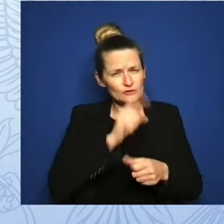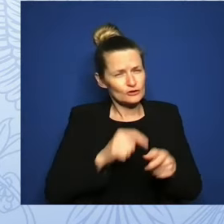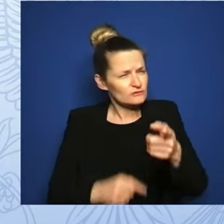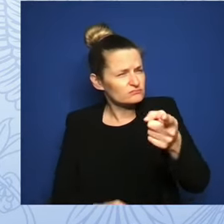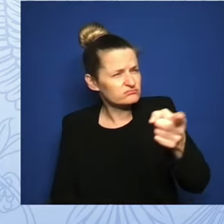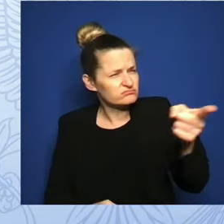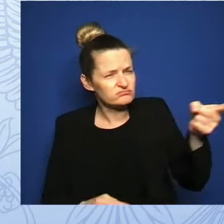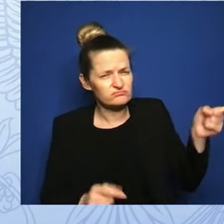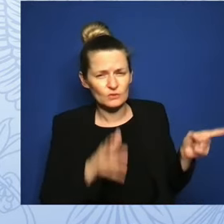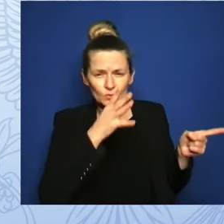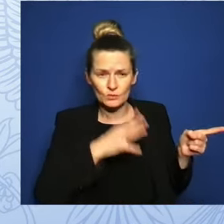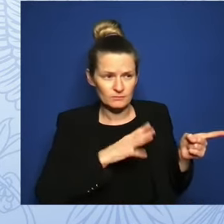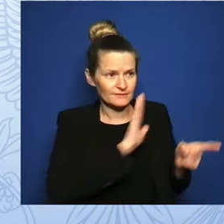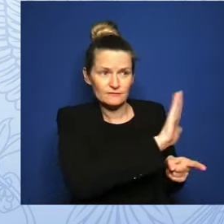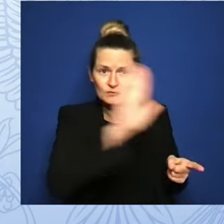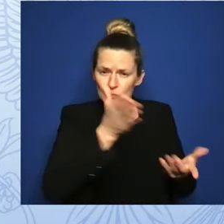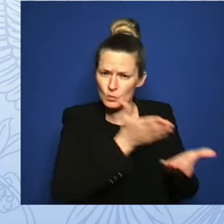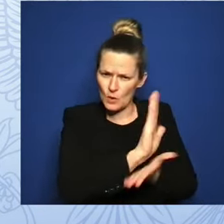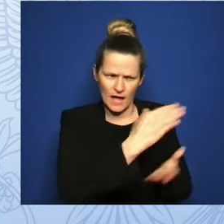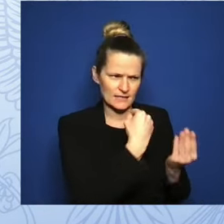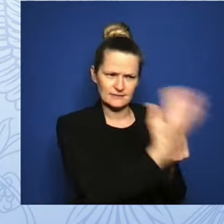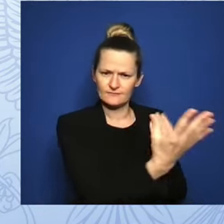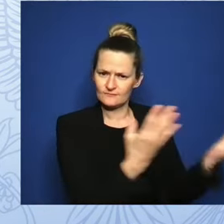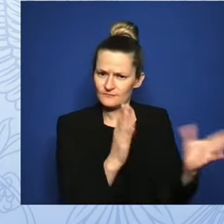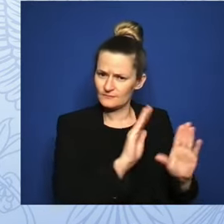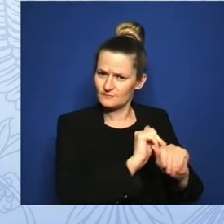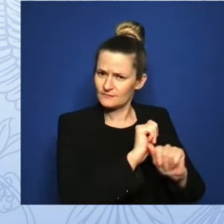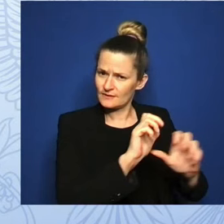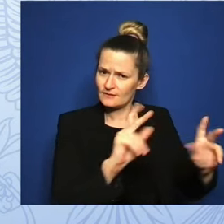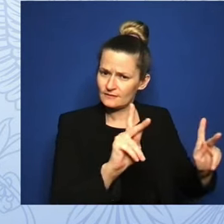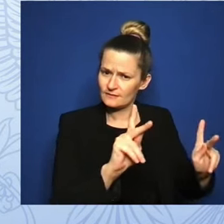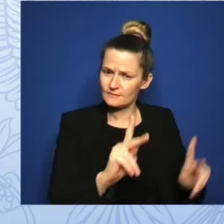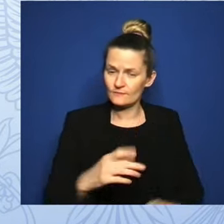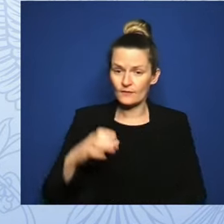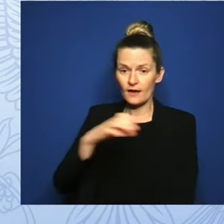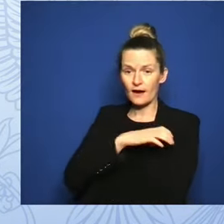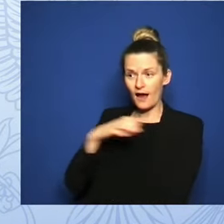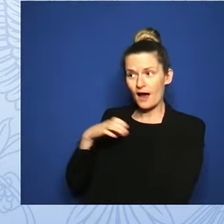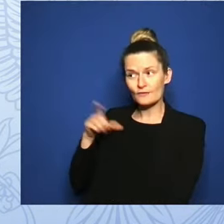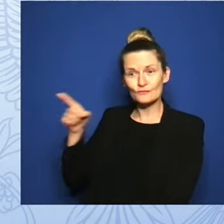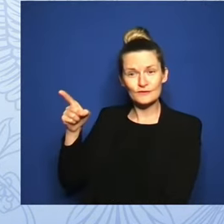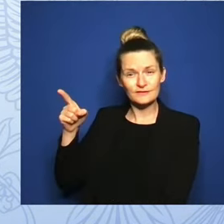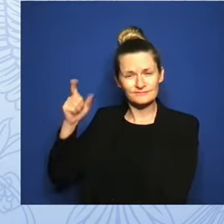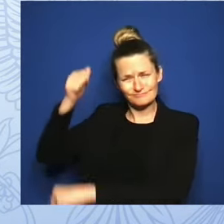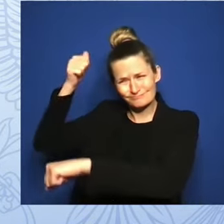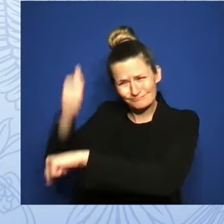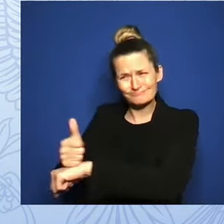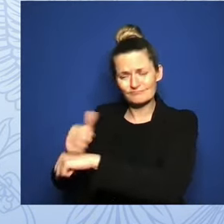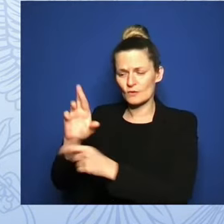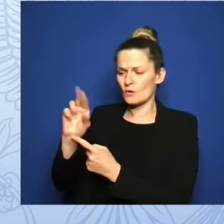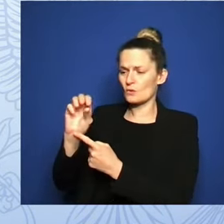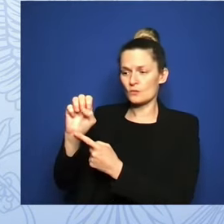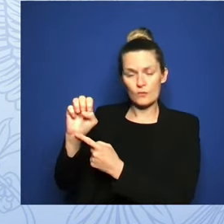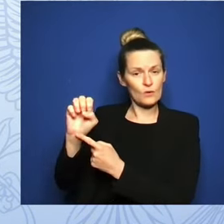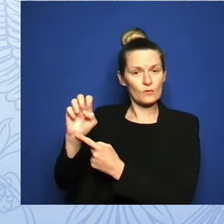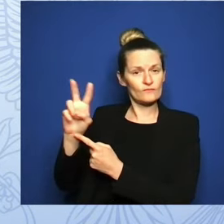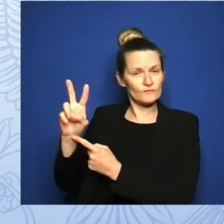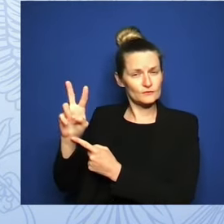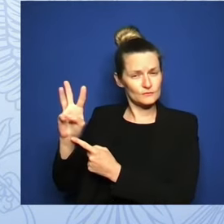Congress to make the protections of Roe v. Wade the law of the land once again.